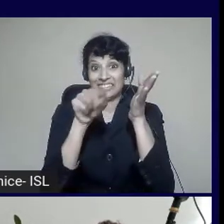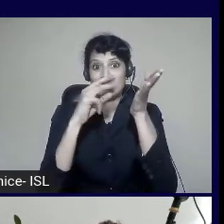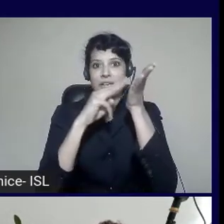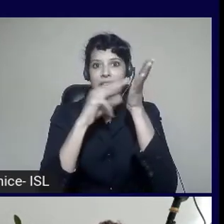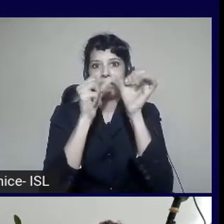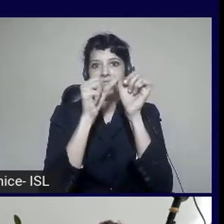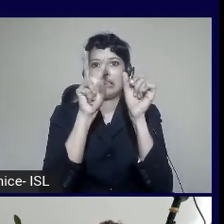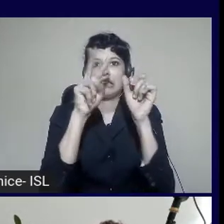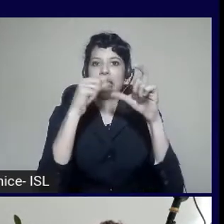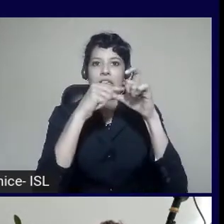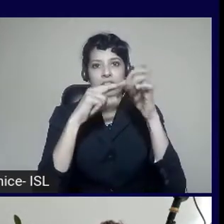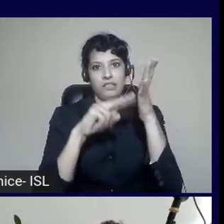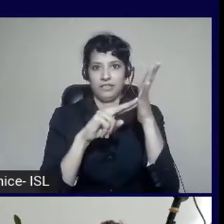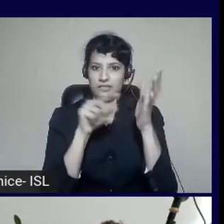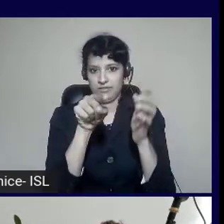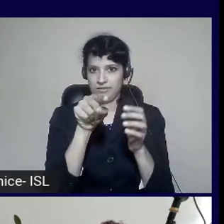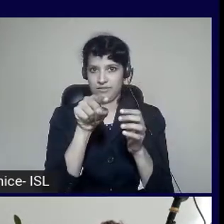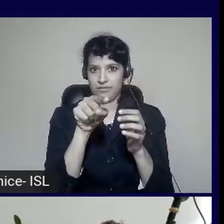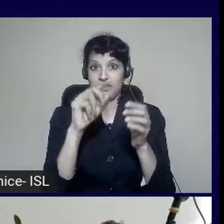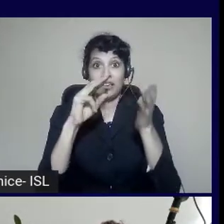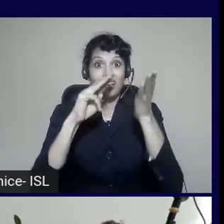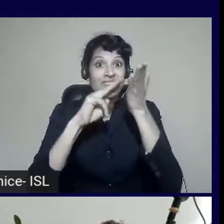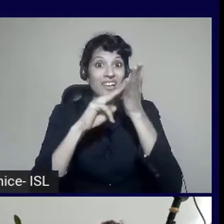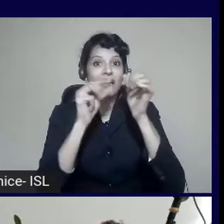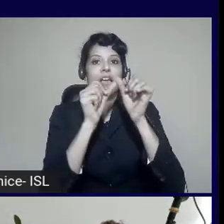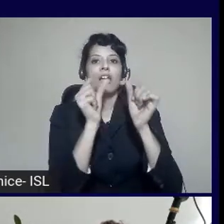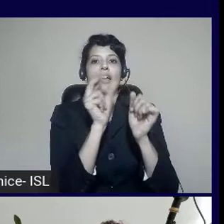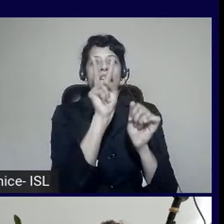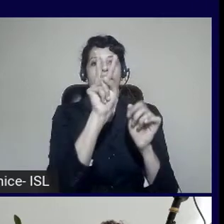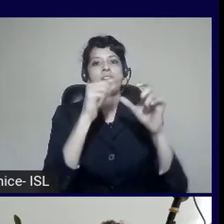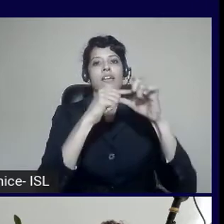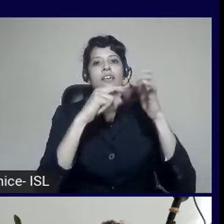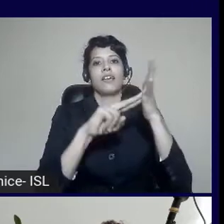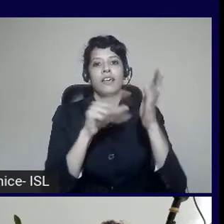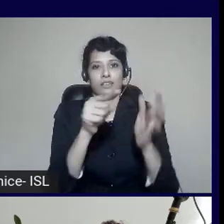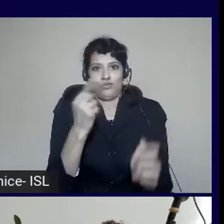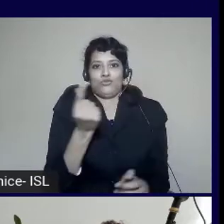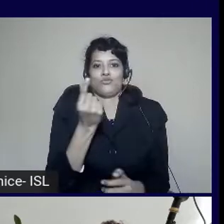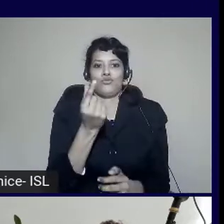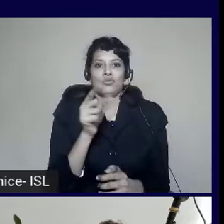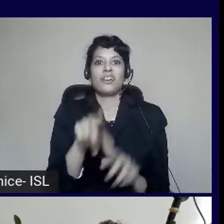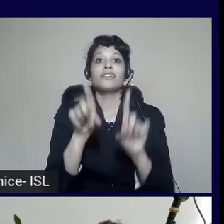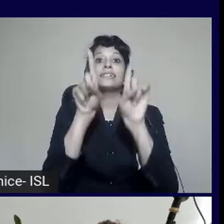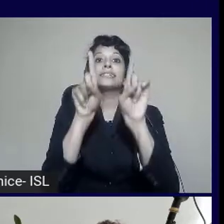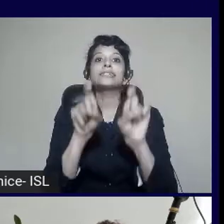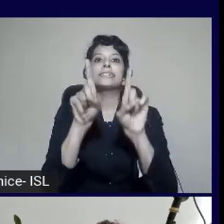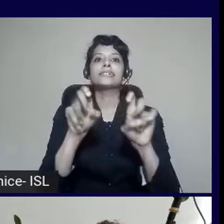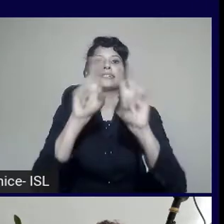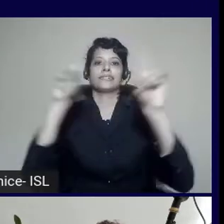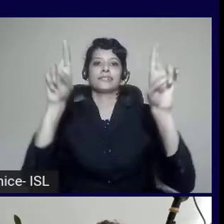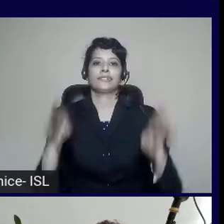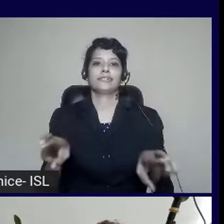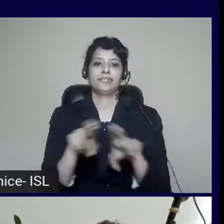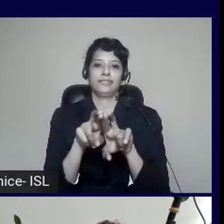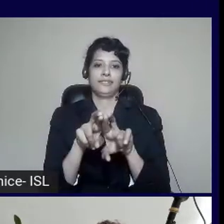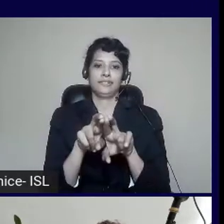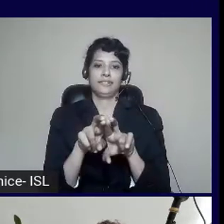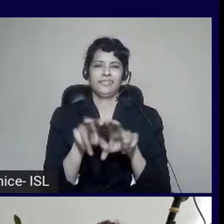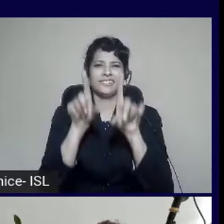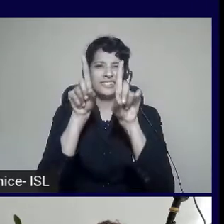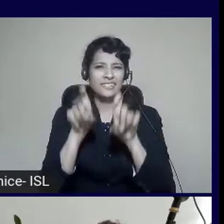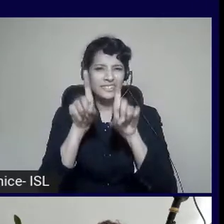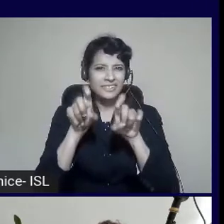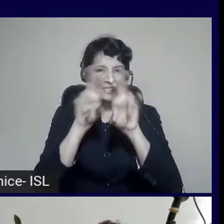I've used Maven to go in and test my site. And I created a test report using the accessibility